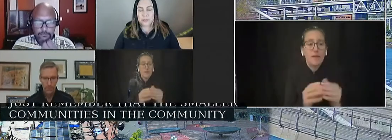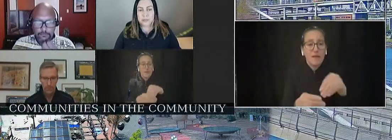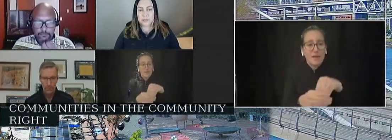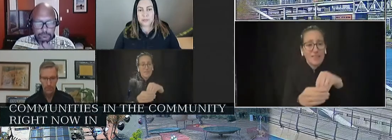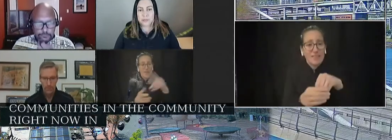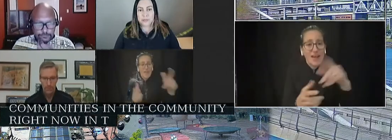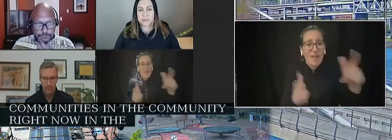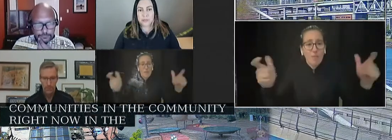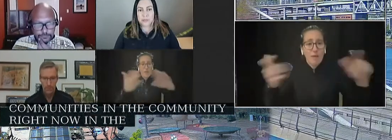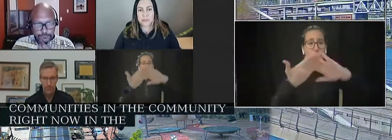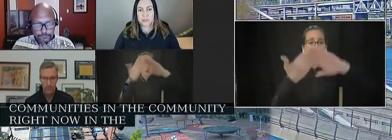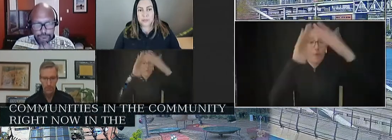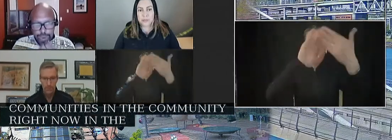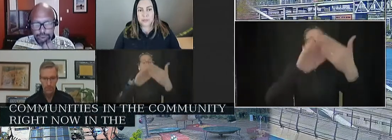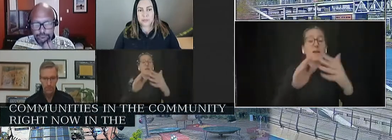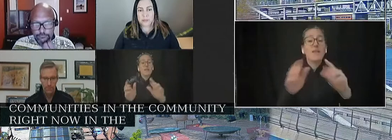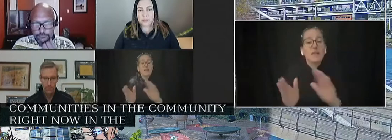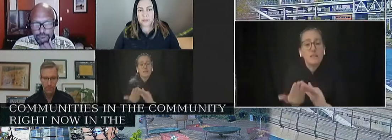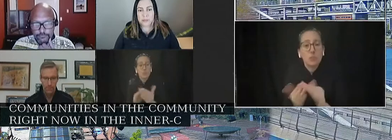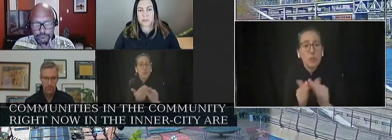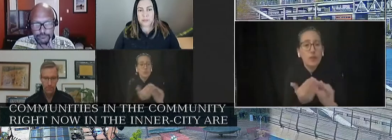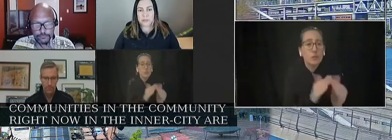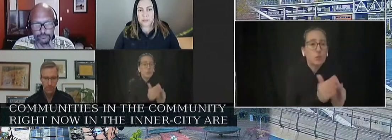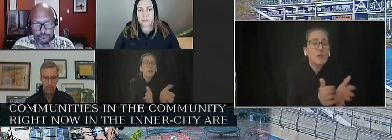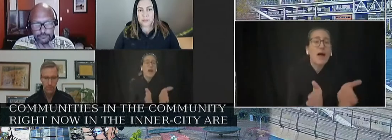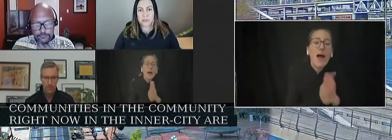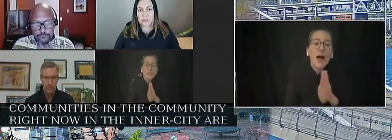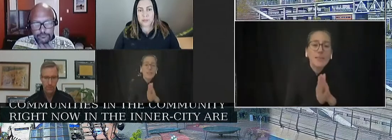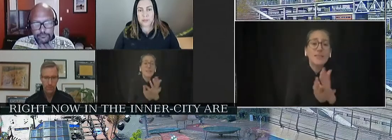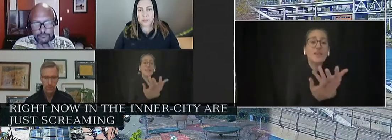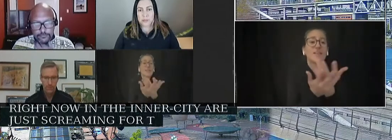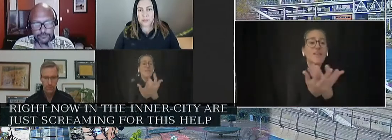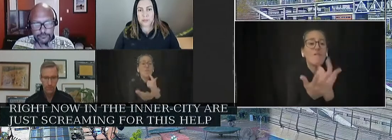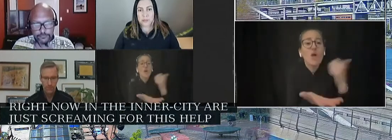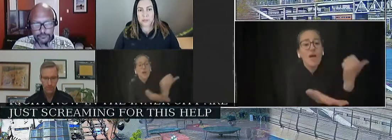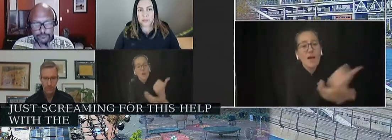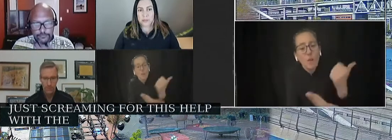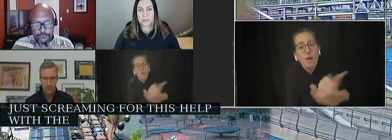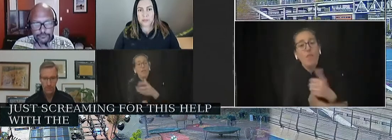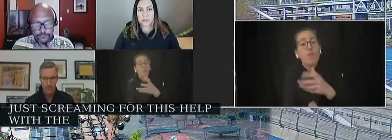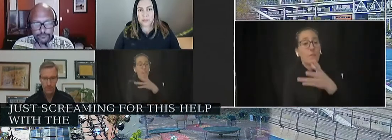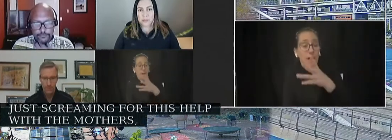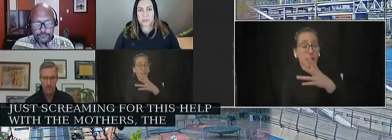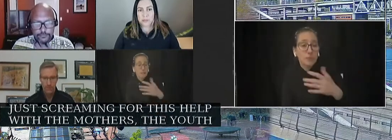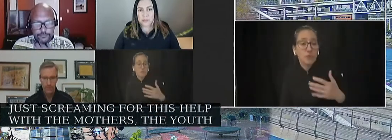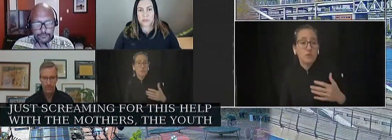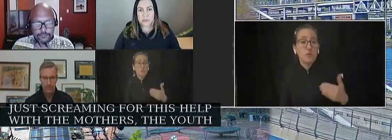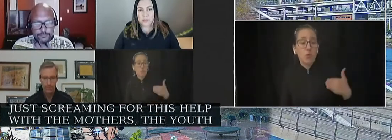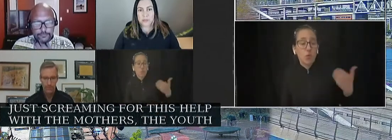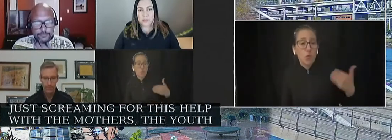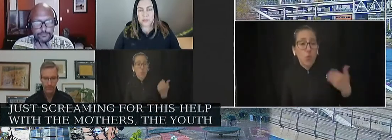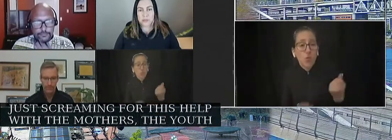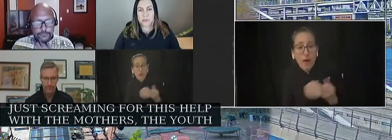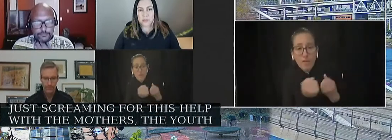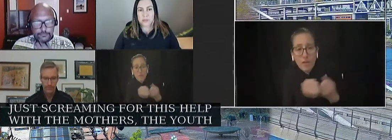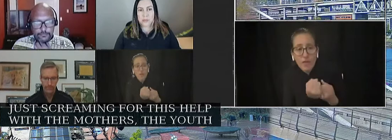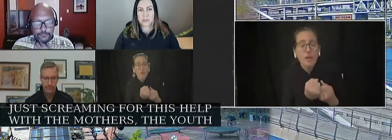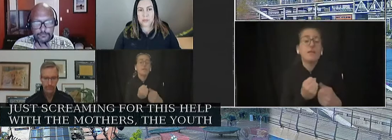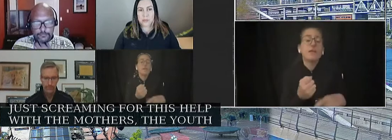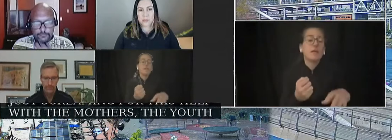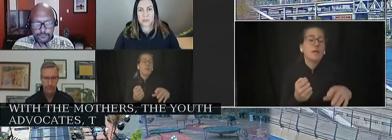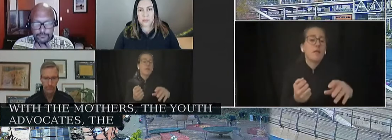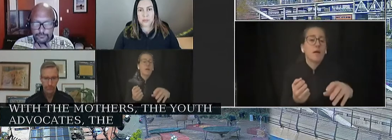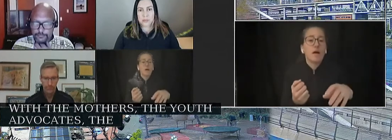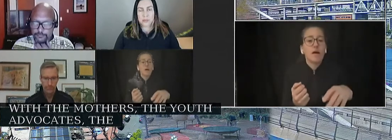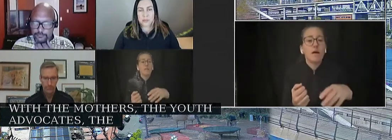are just screaming for this help with the, with the mothers, the, the, the youth advocates, the advocates of that community, the African immigrant community and